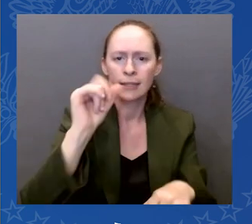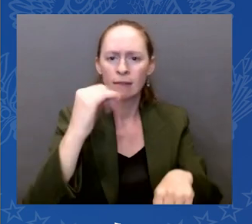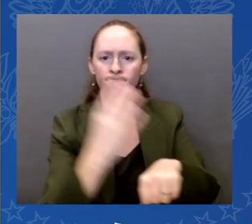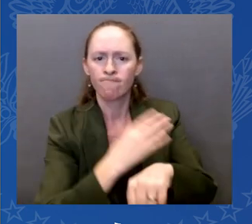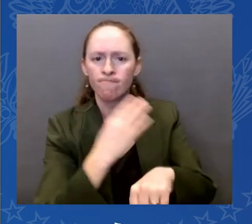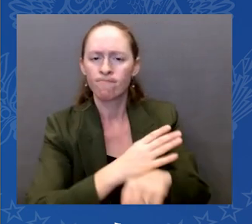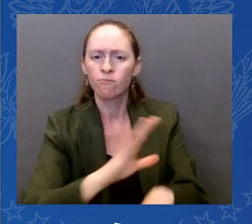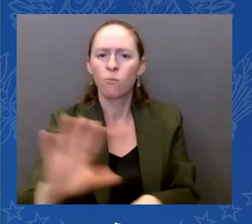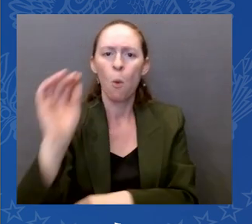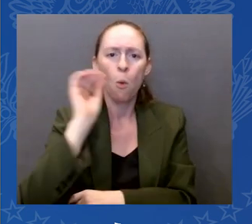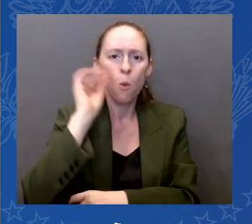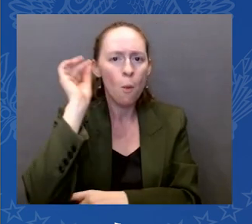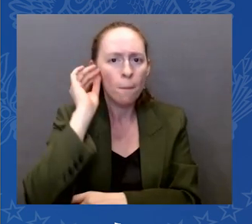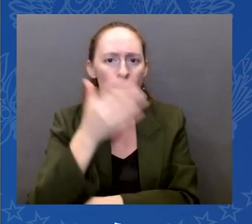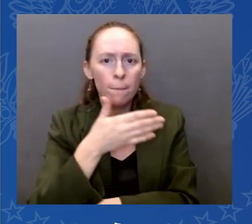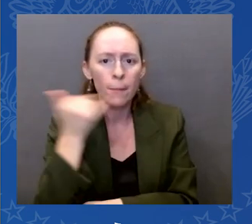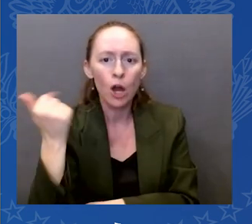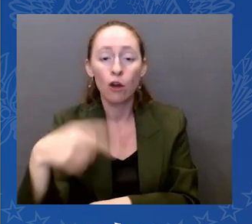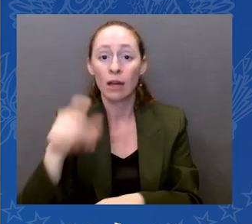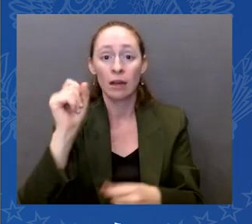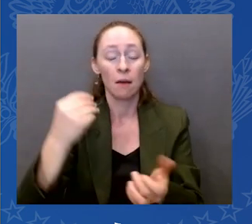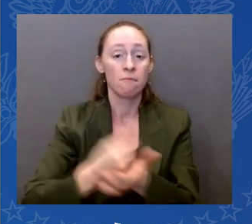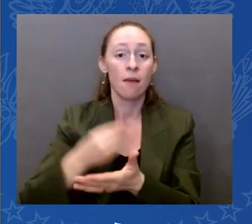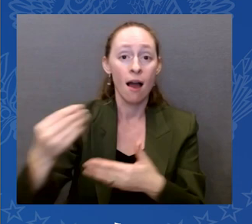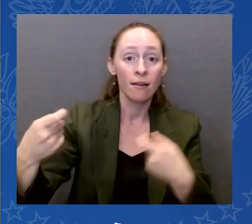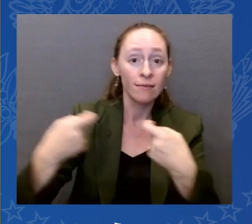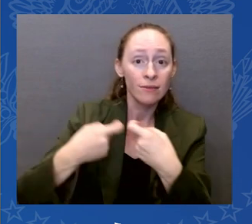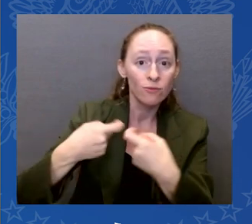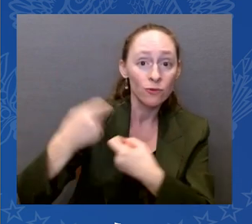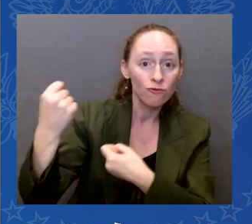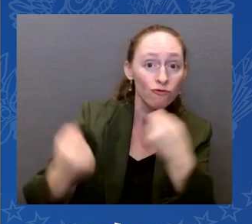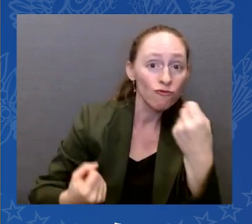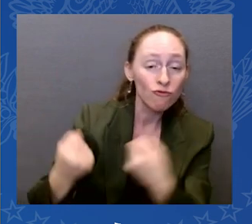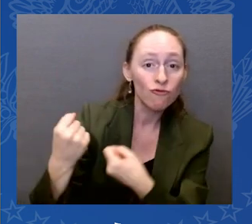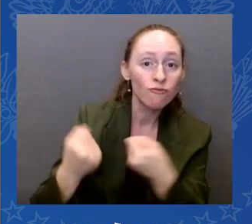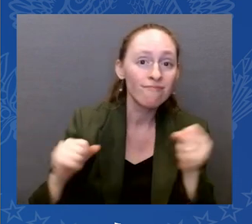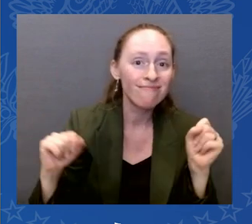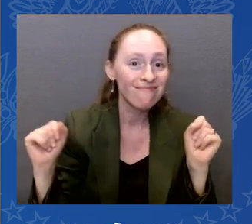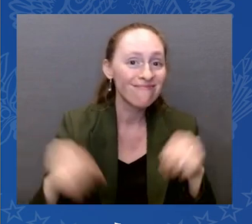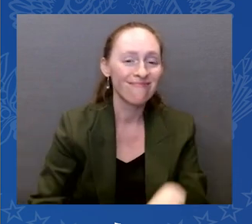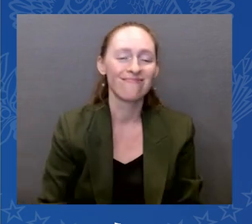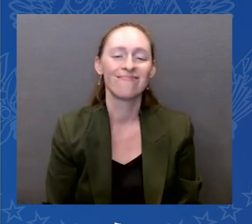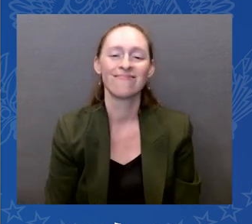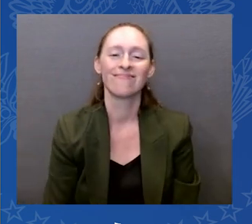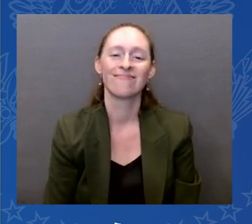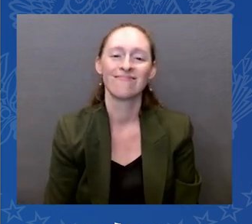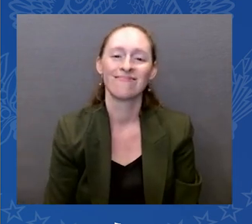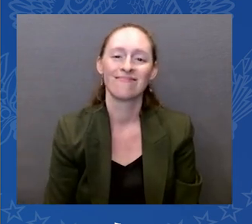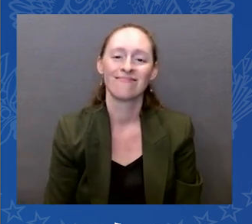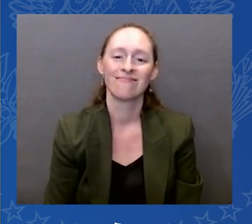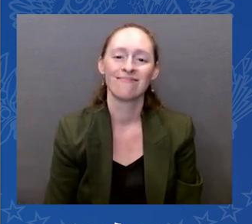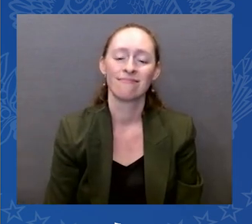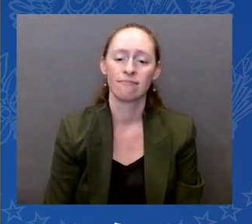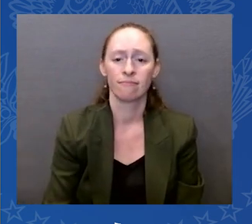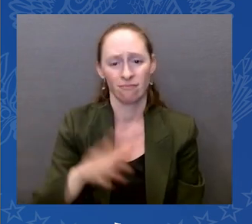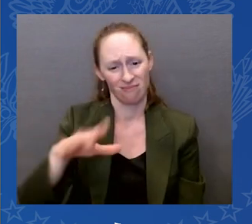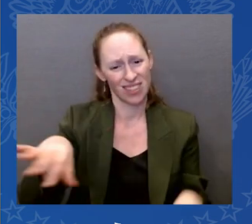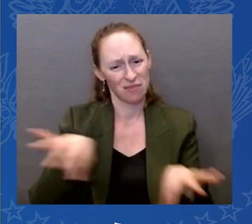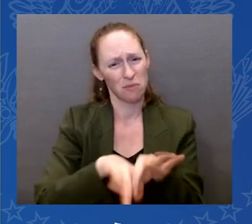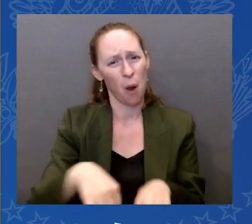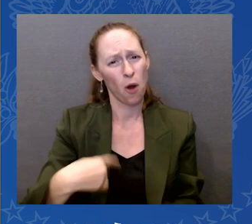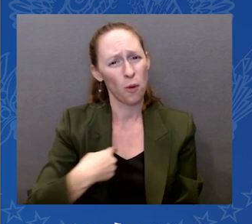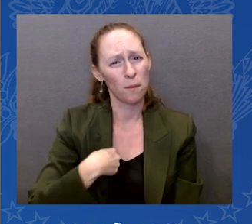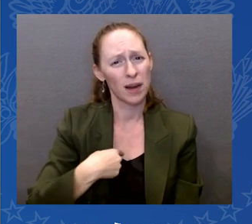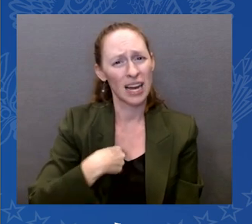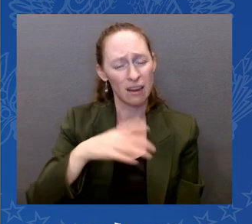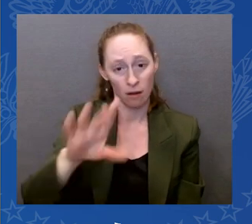And it provides most important to me in my state where we're the eighth-largest Black population. But